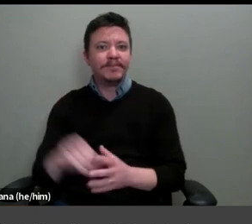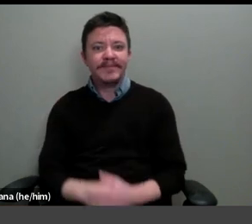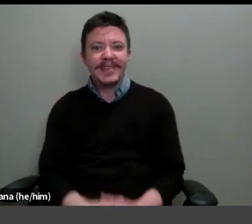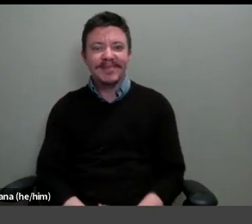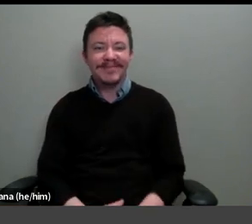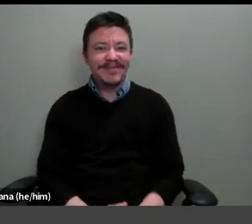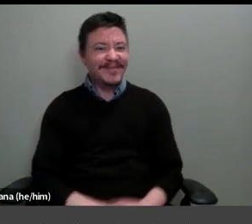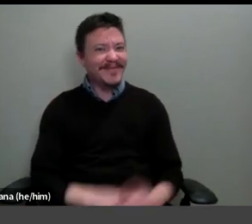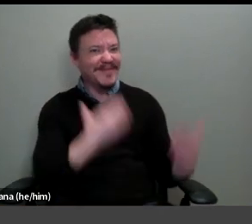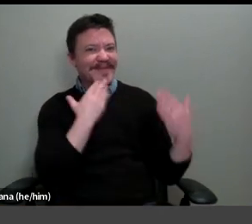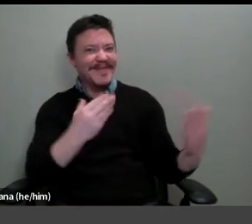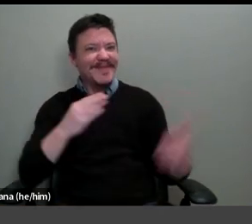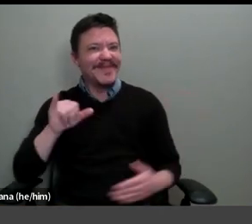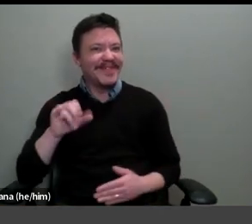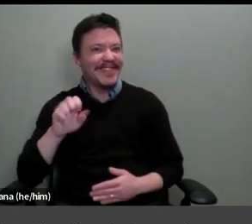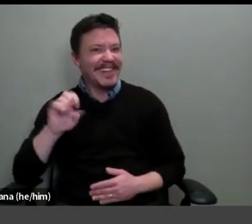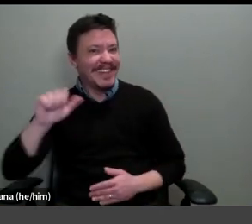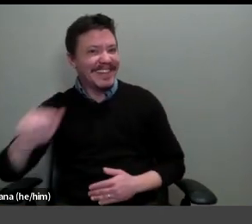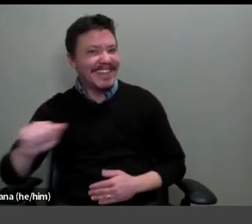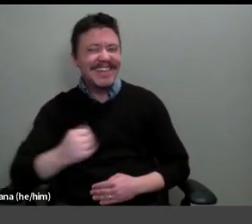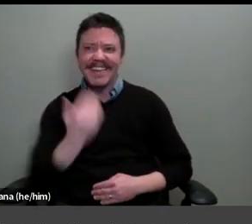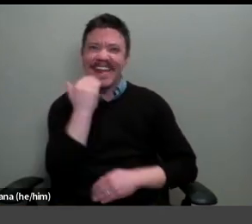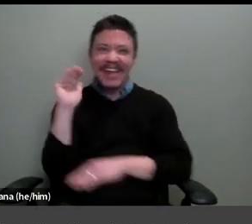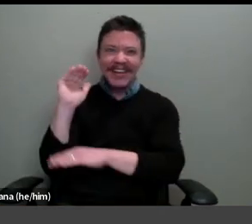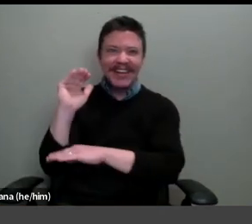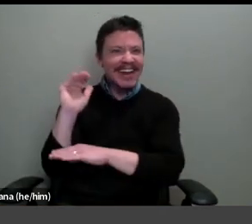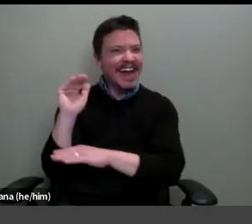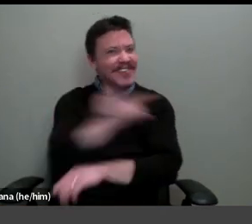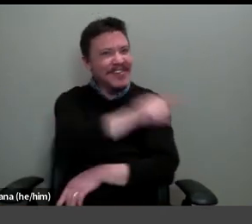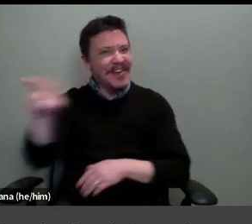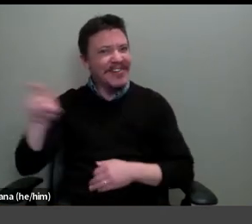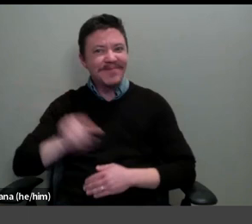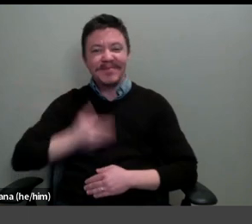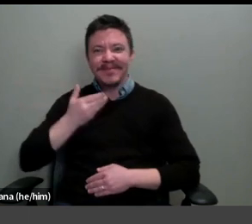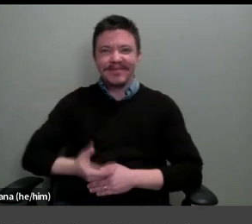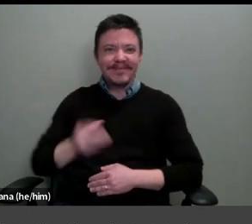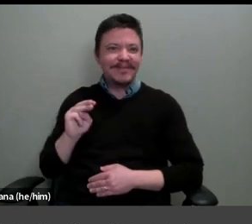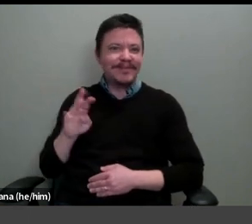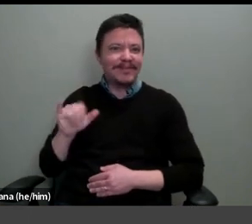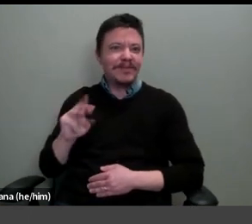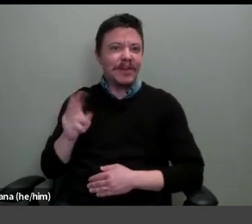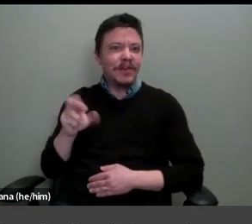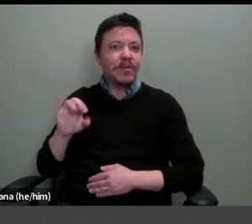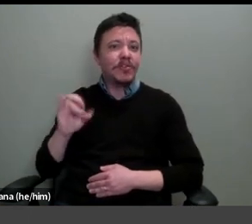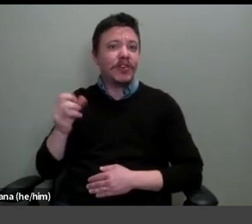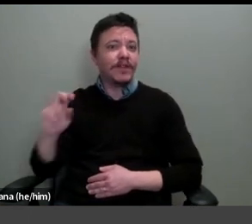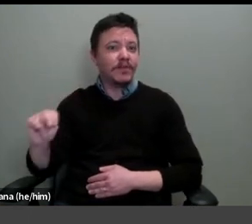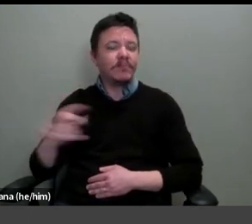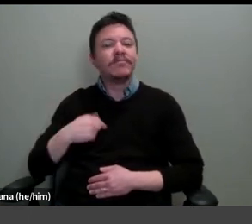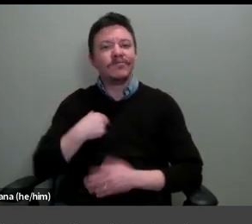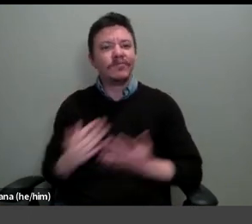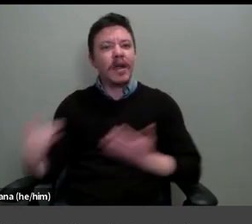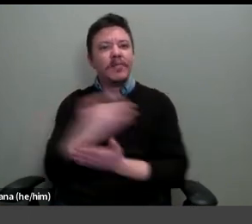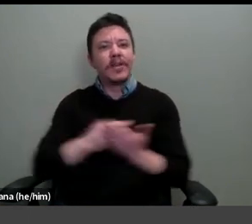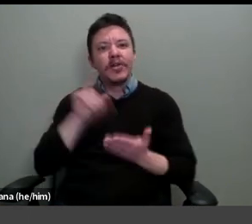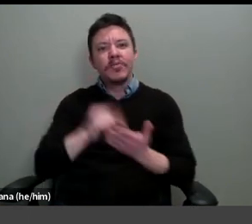Thanks, Jalisa. And good afternoon to everyone. My name is Mary Weaver Chapin. I'm the curator of prints and